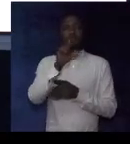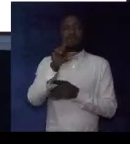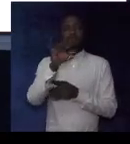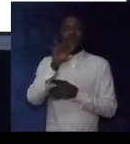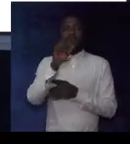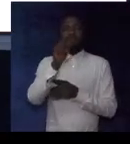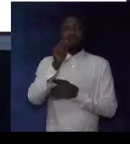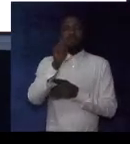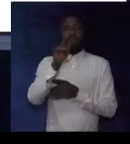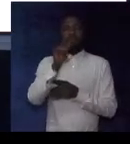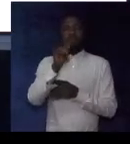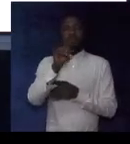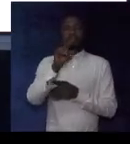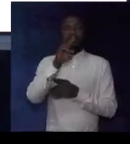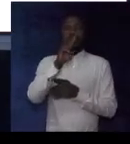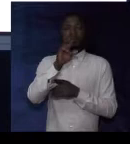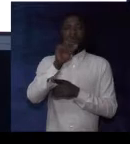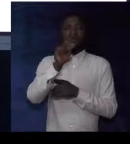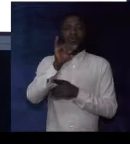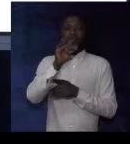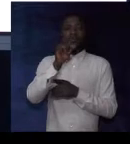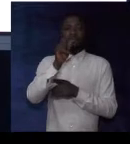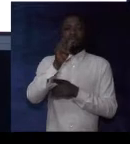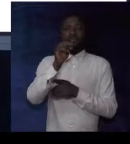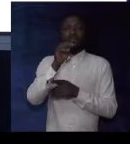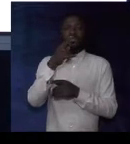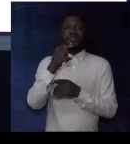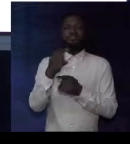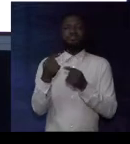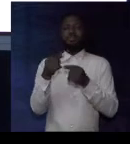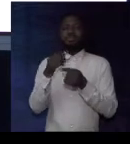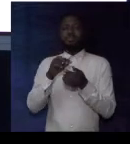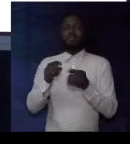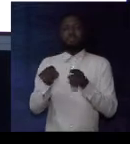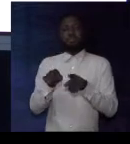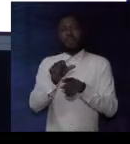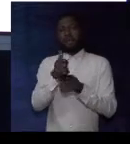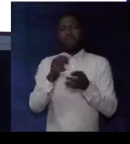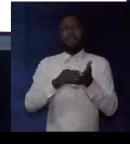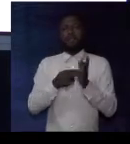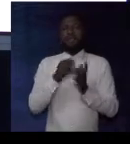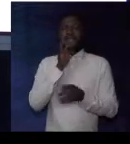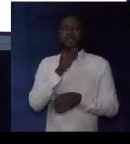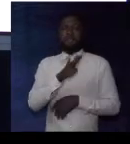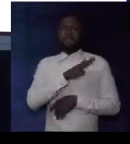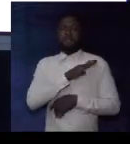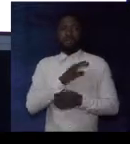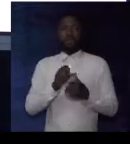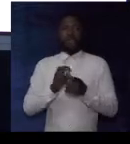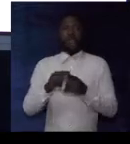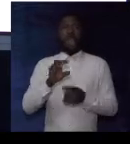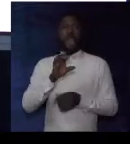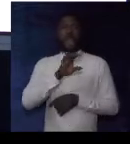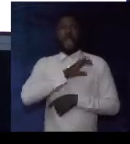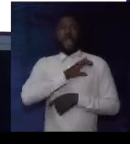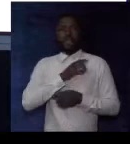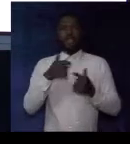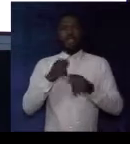Valiant. Valiant. The synonym is, all are brave, courageous.